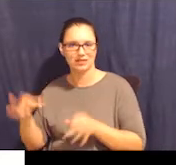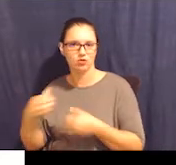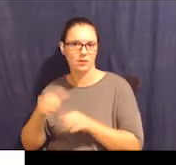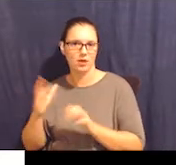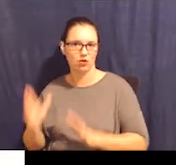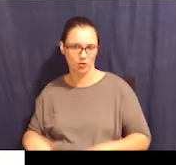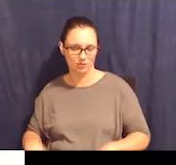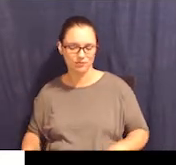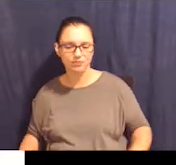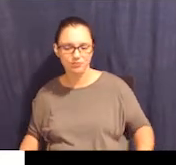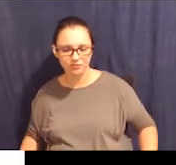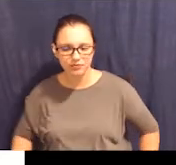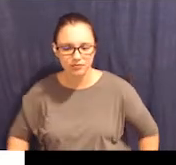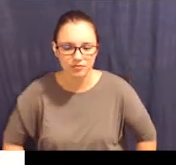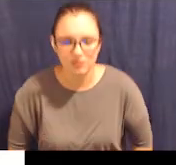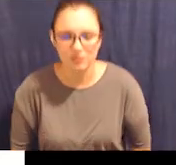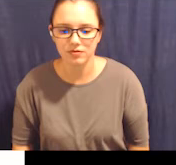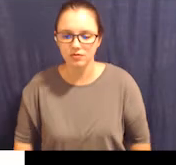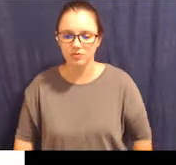she, her pronouns.